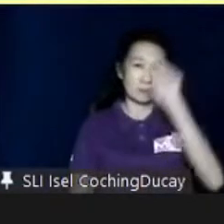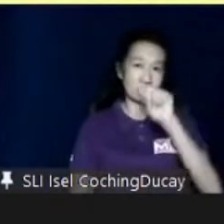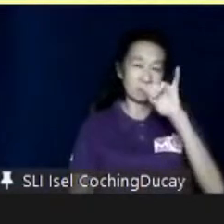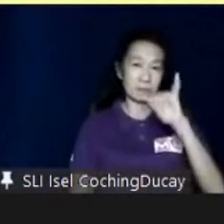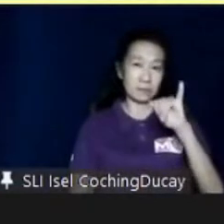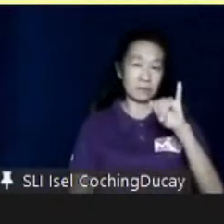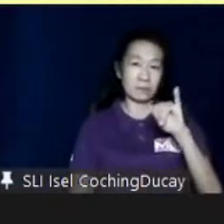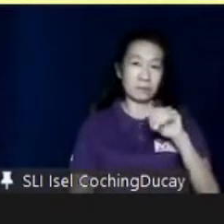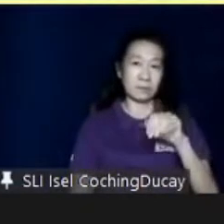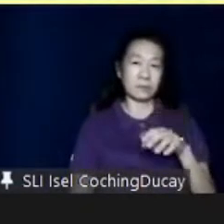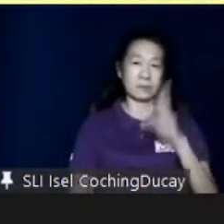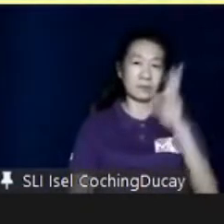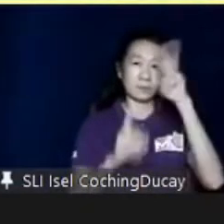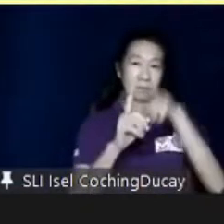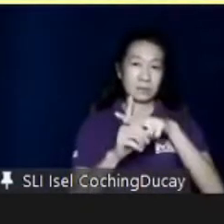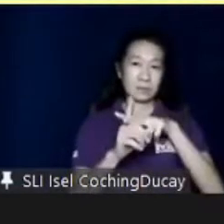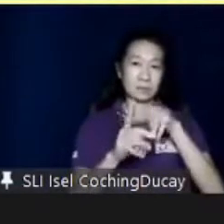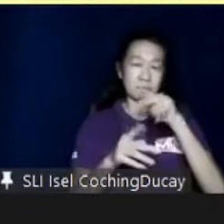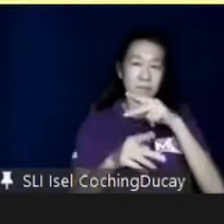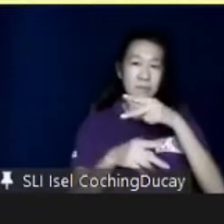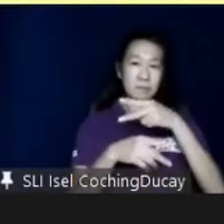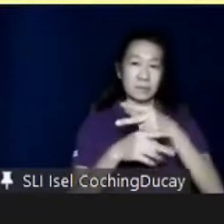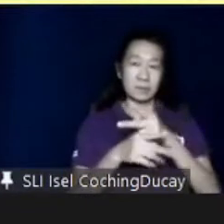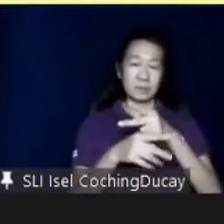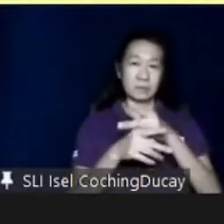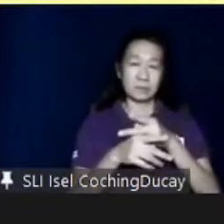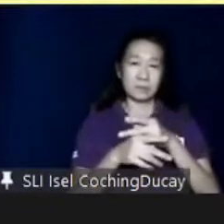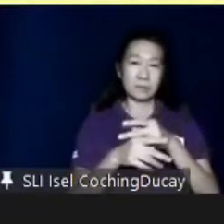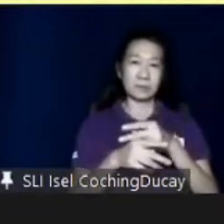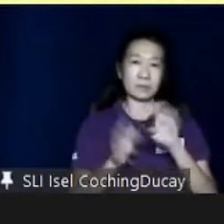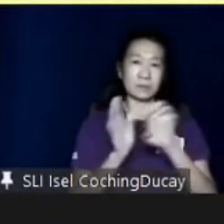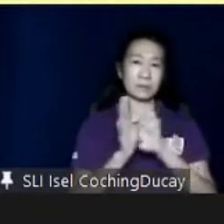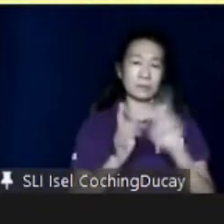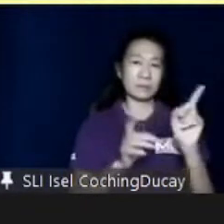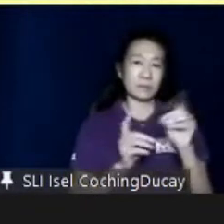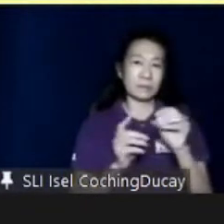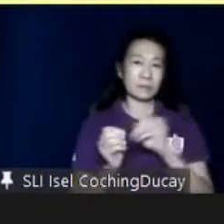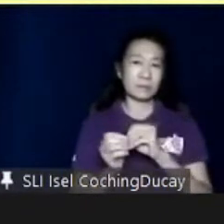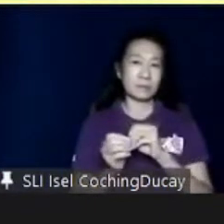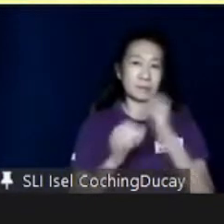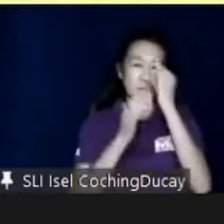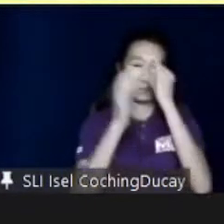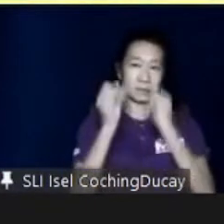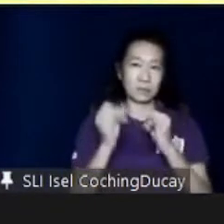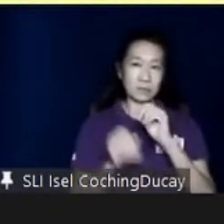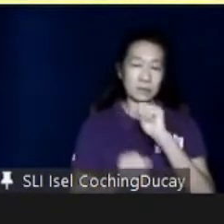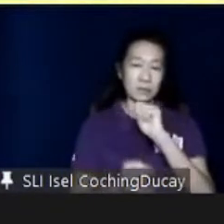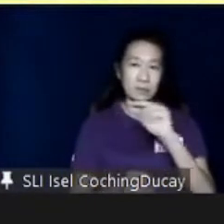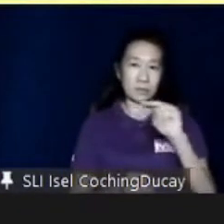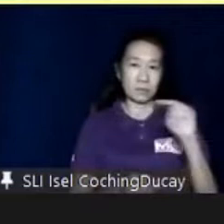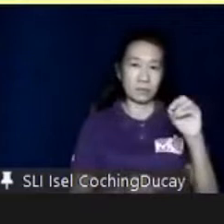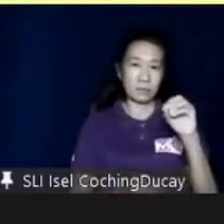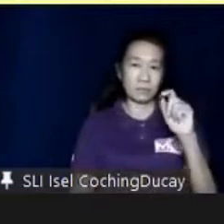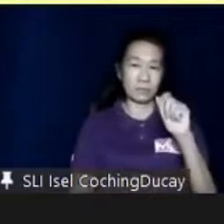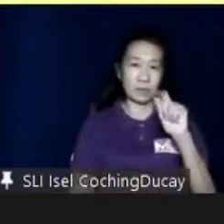in in their product services. So, example po, ano po ba ang ginagawa ng image annotator? So, for